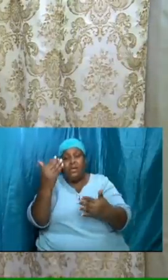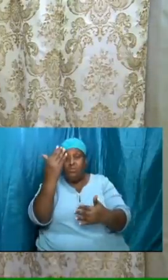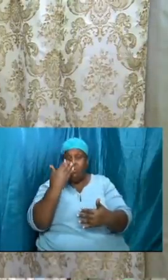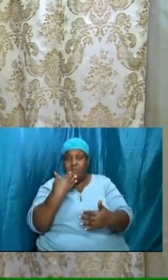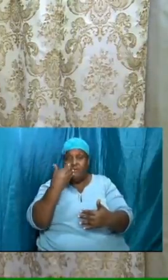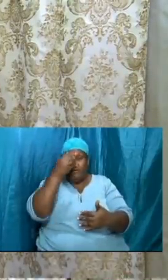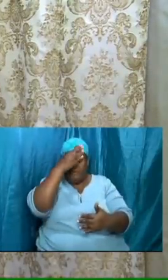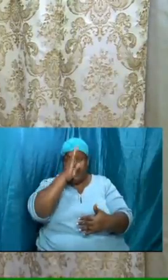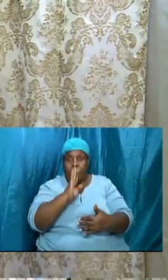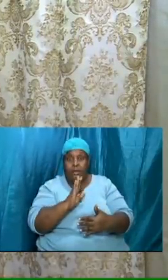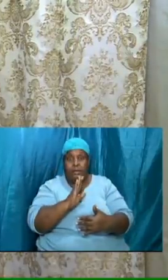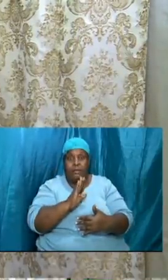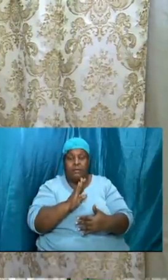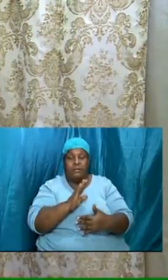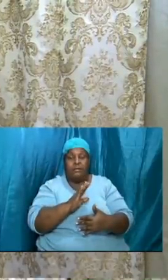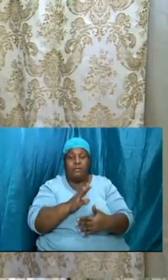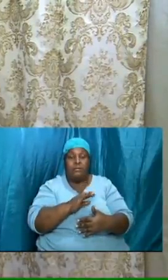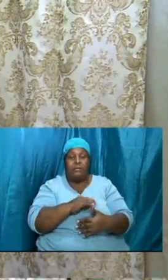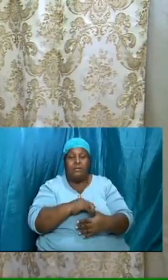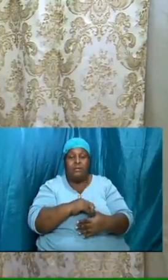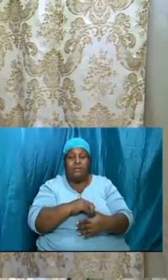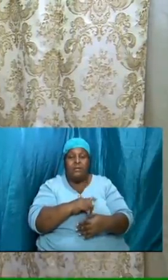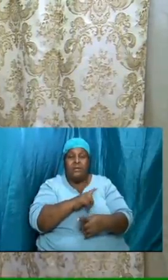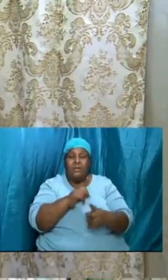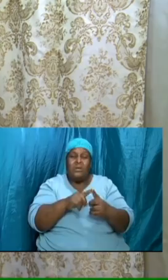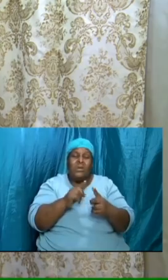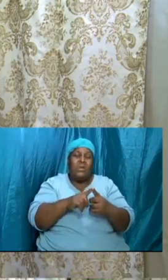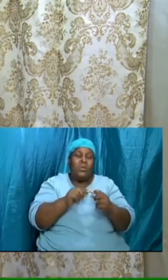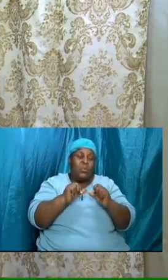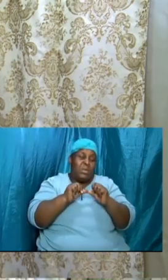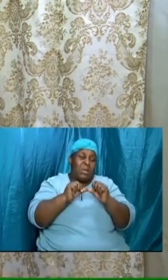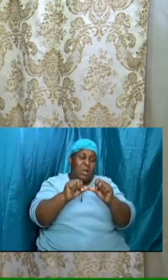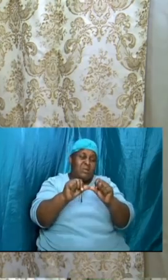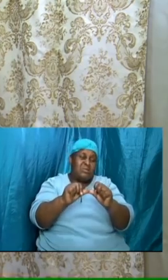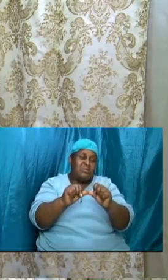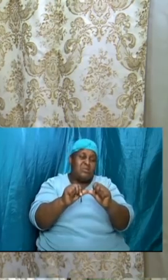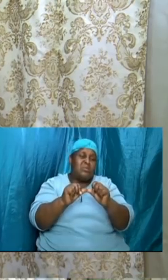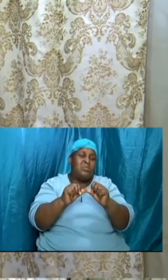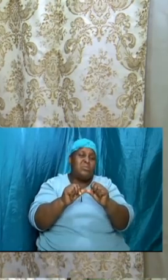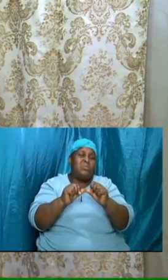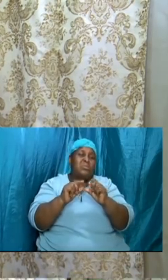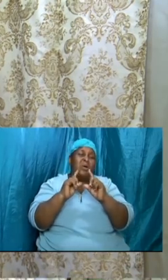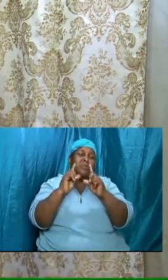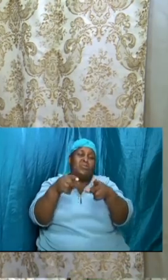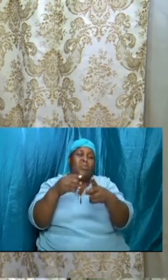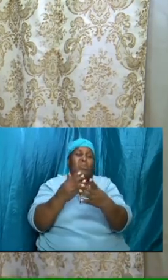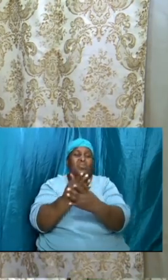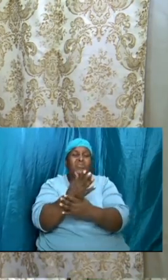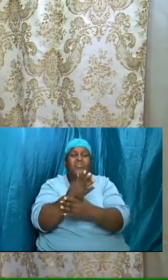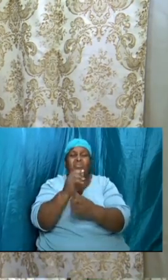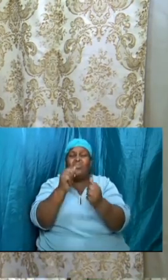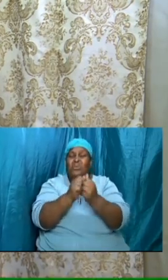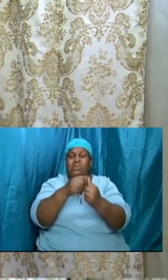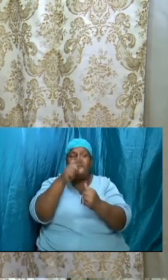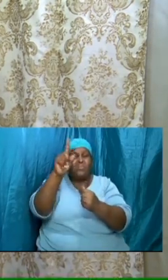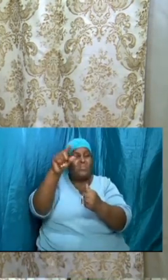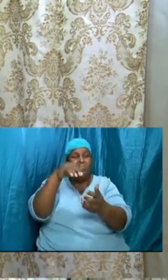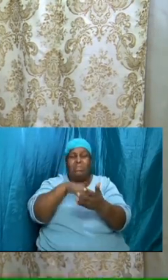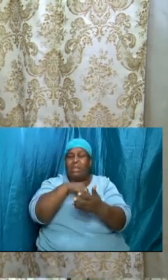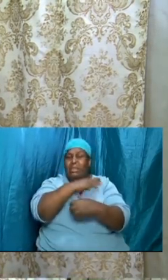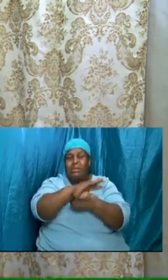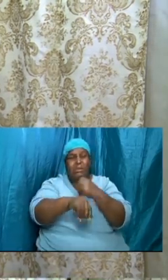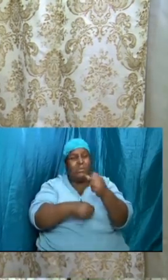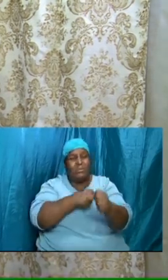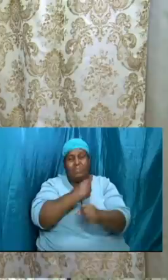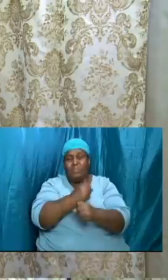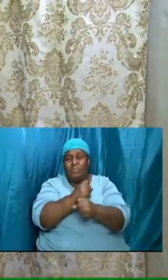when we pick up and we are going through the millennium and all the other areas down the line i would want us and that and this